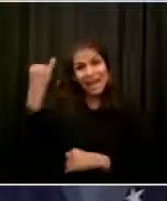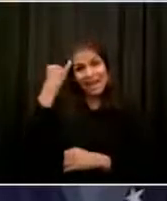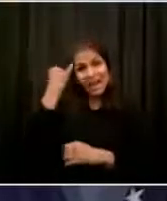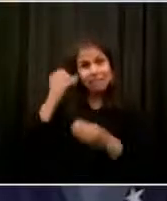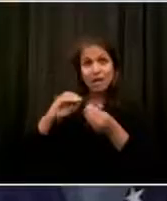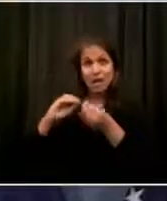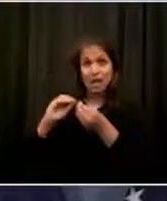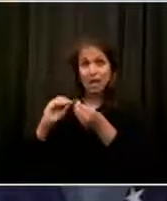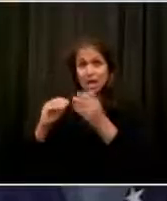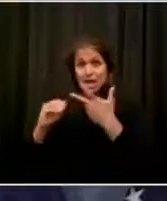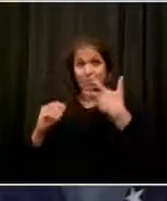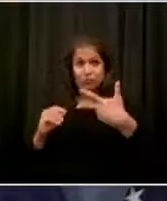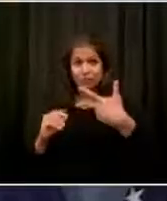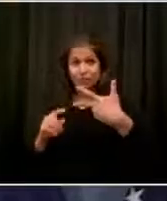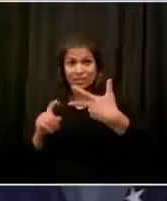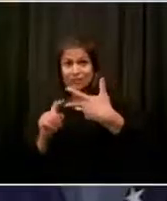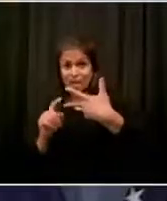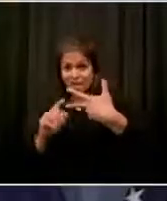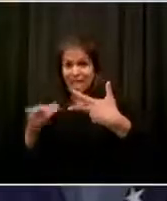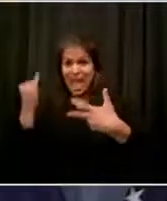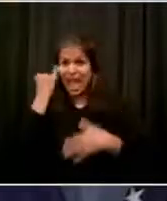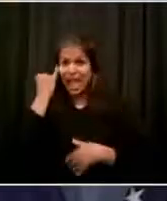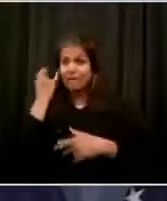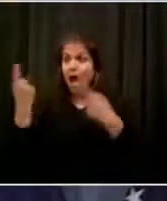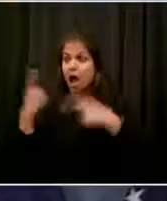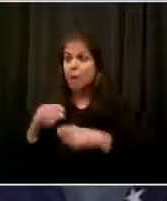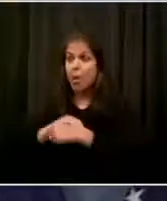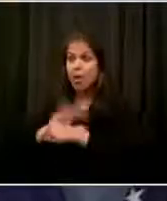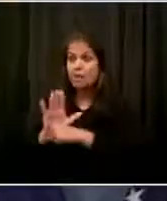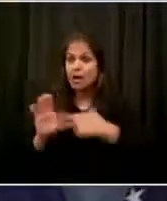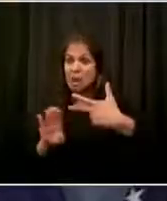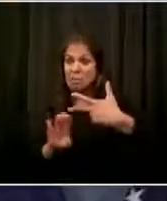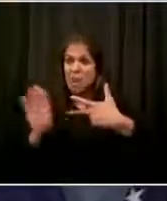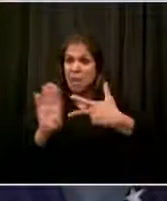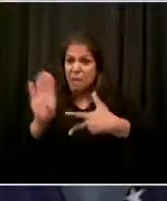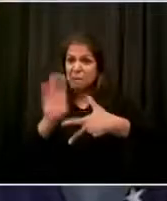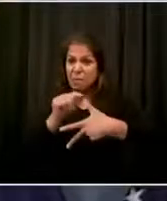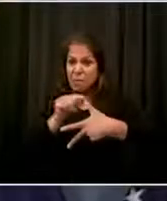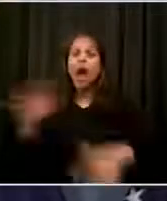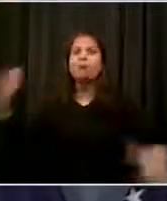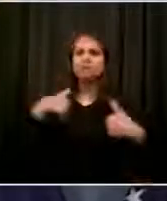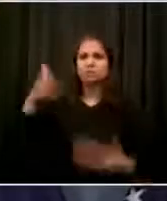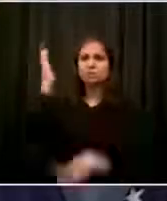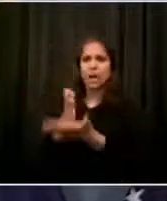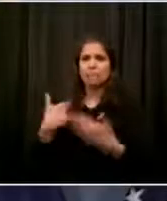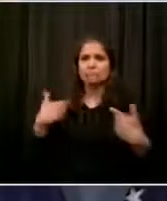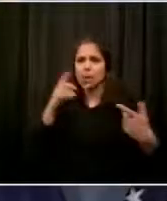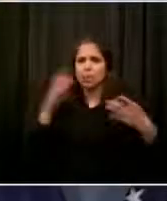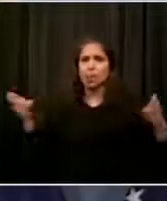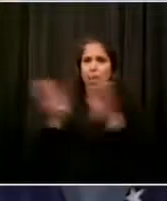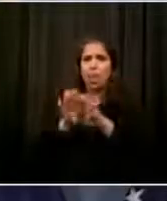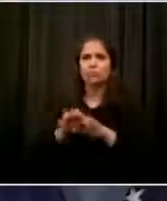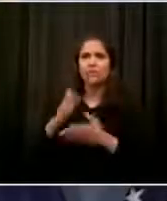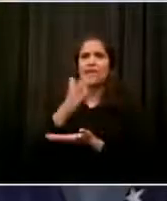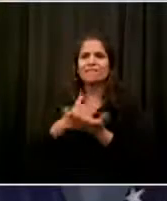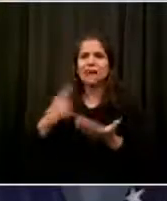conversation now with a little more opportunity to envision progress around beaches, and now we can start a conversation around pools. I